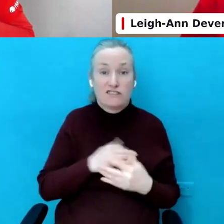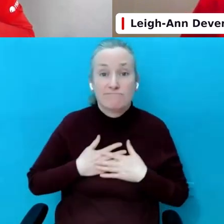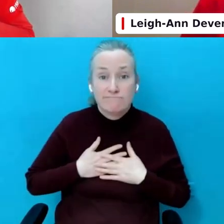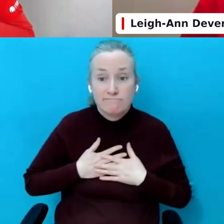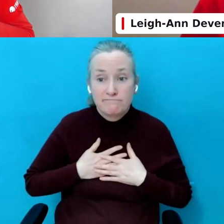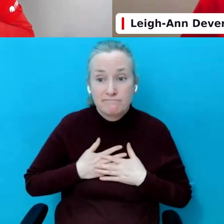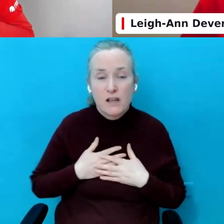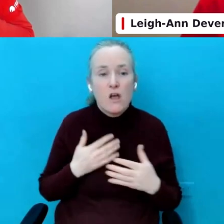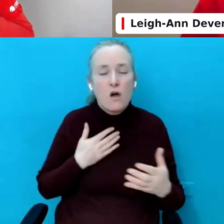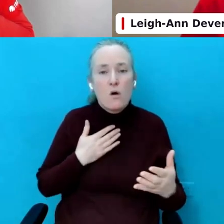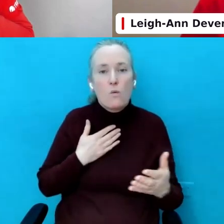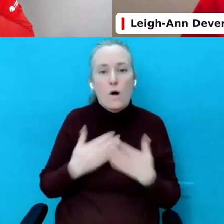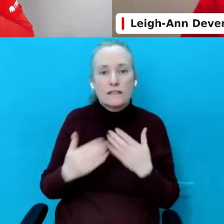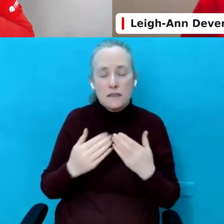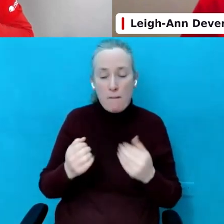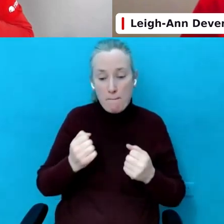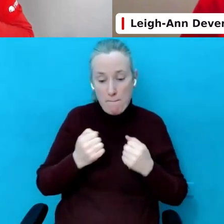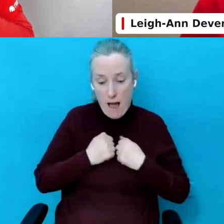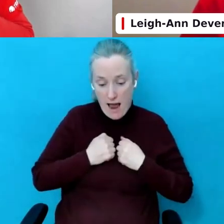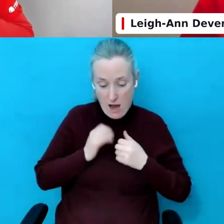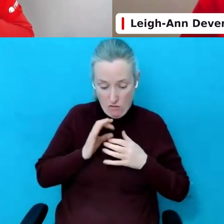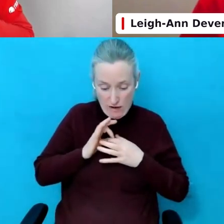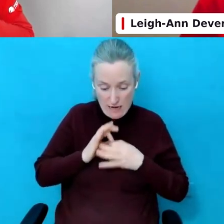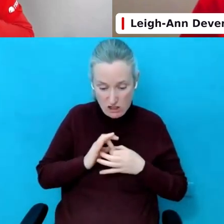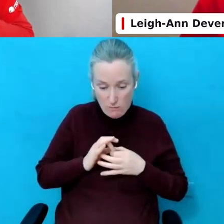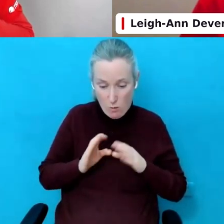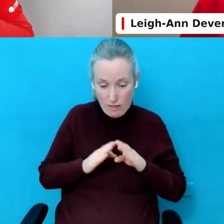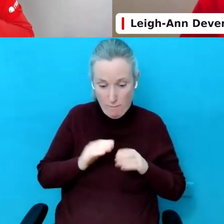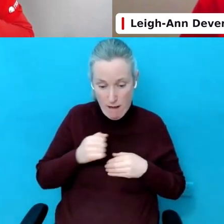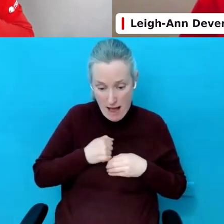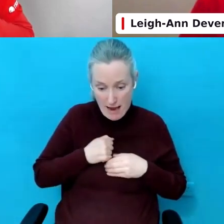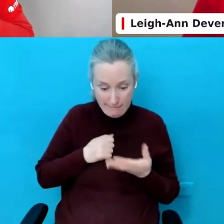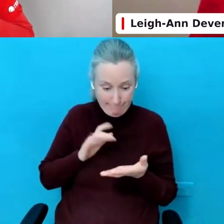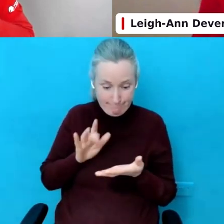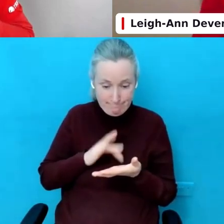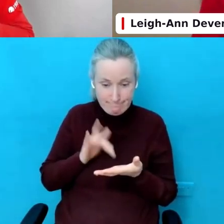What is my relationship with my device like?